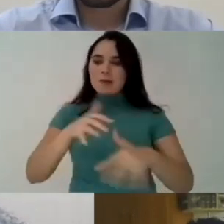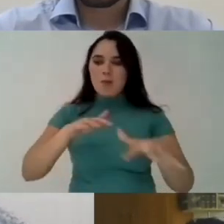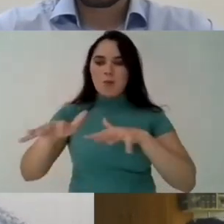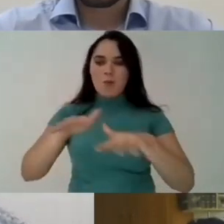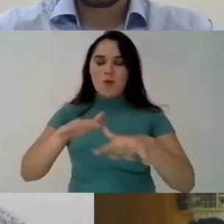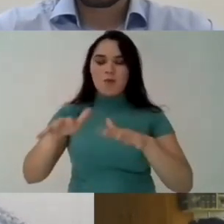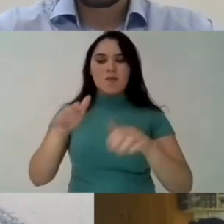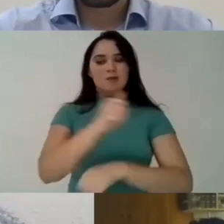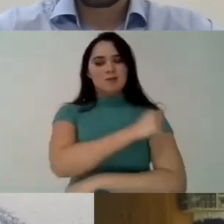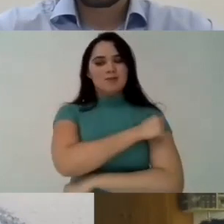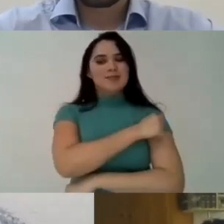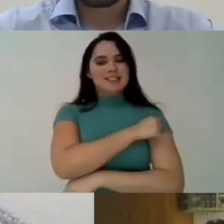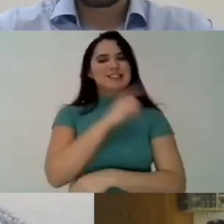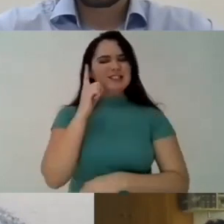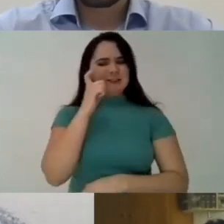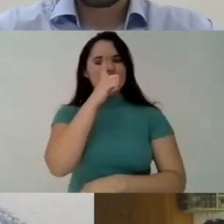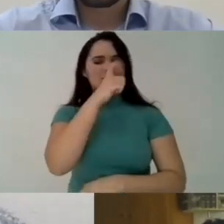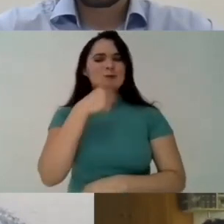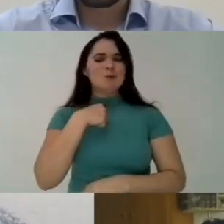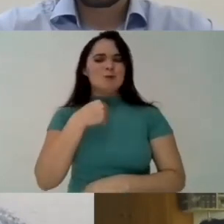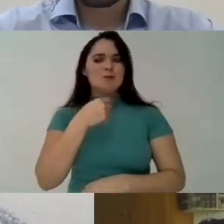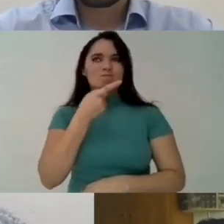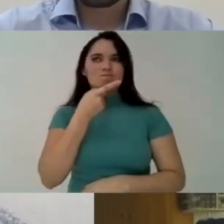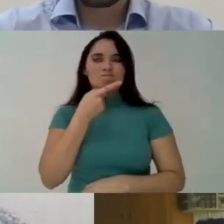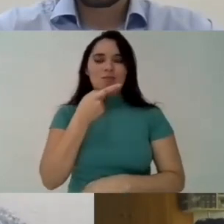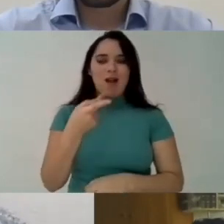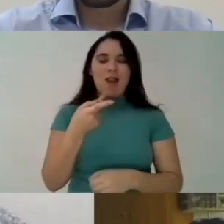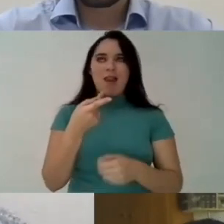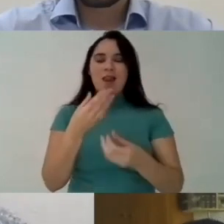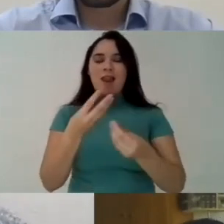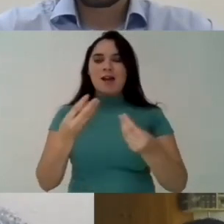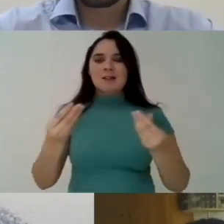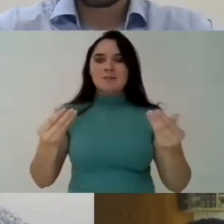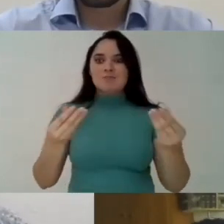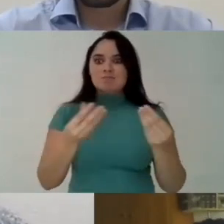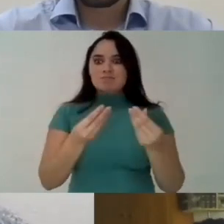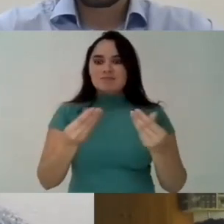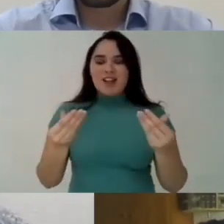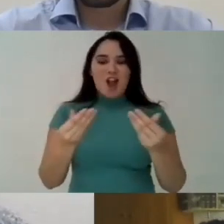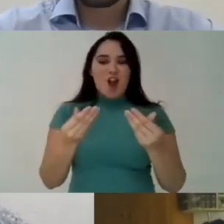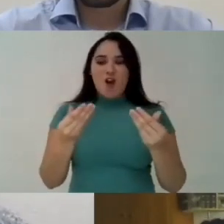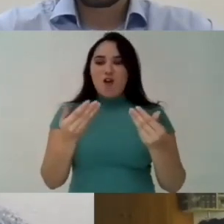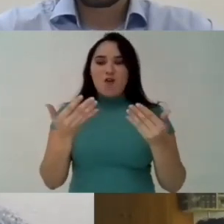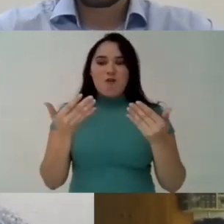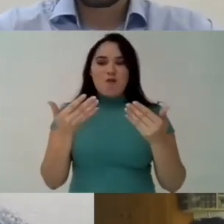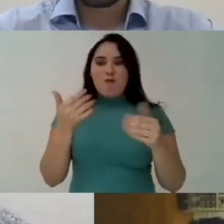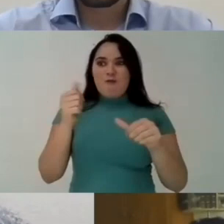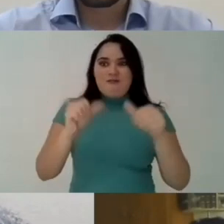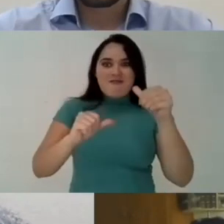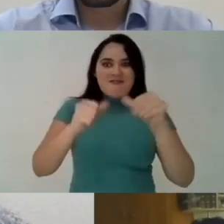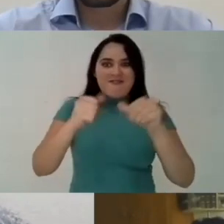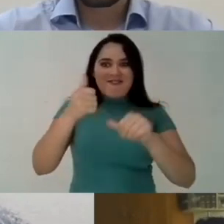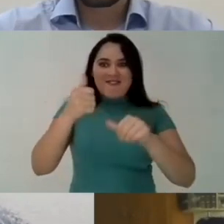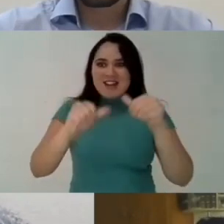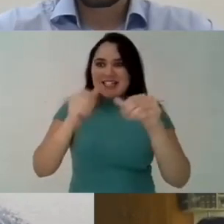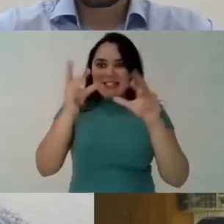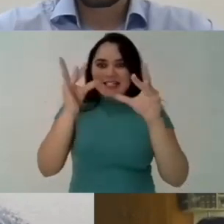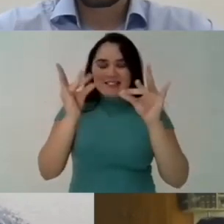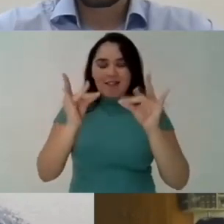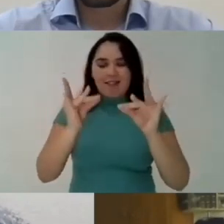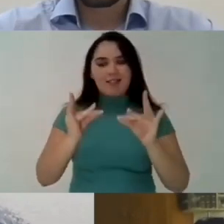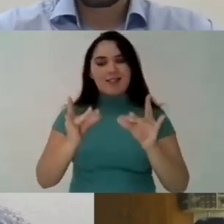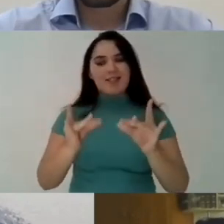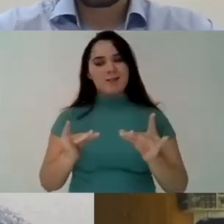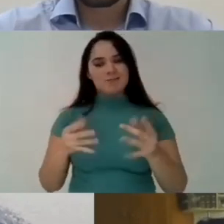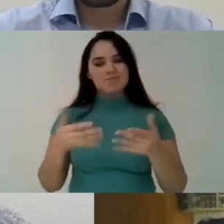and i am not part of the student movement so it is very hard for me to talk about